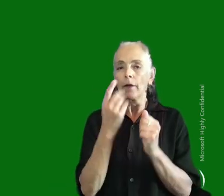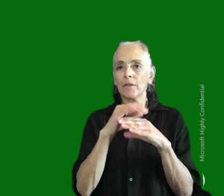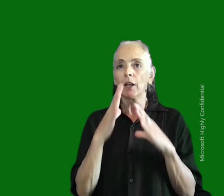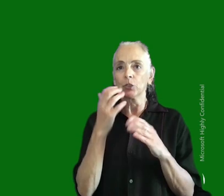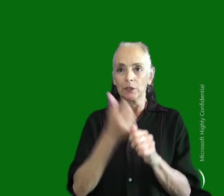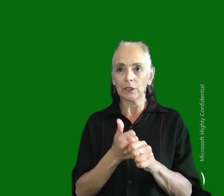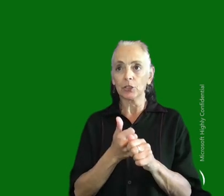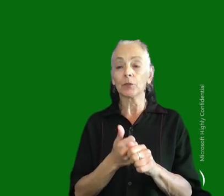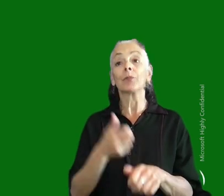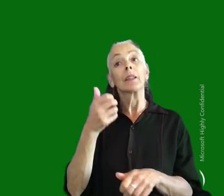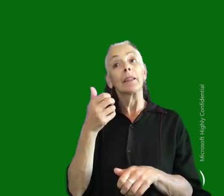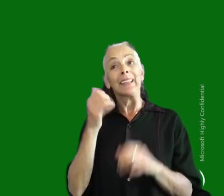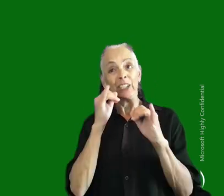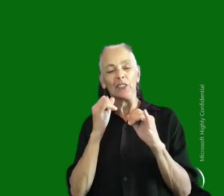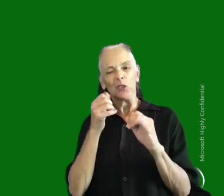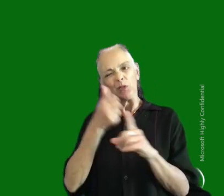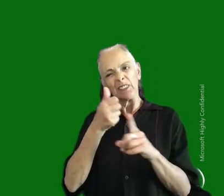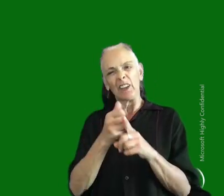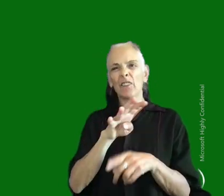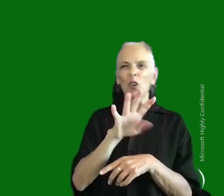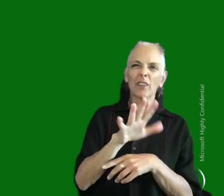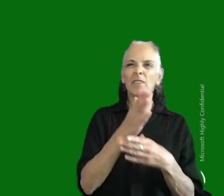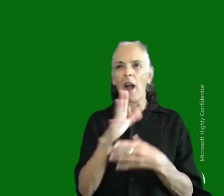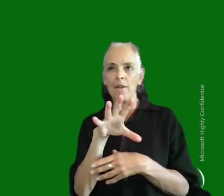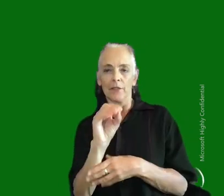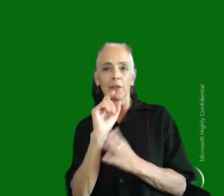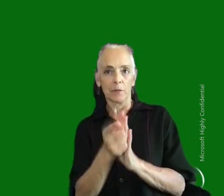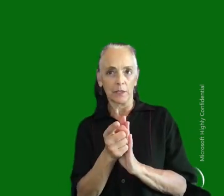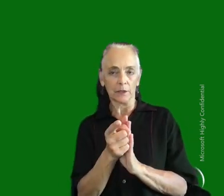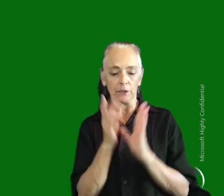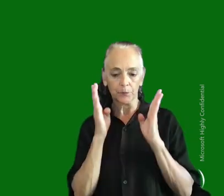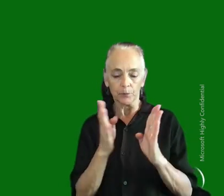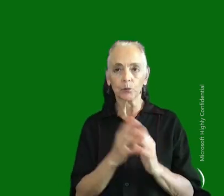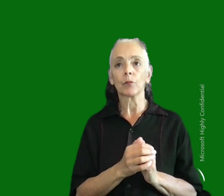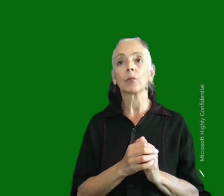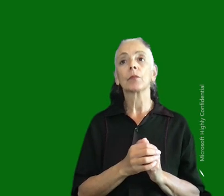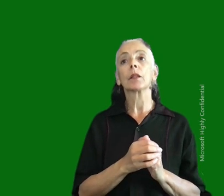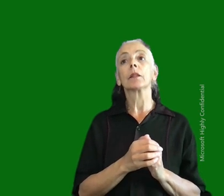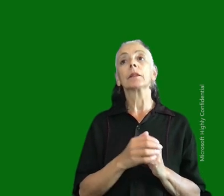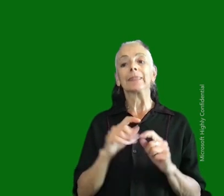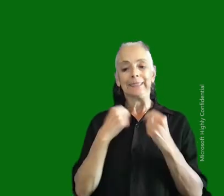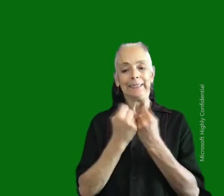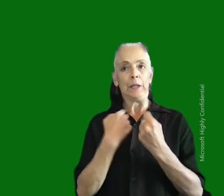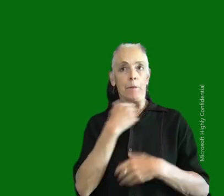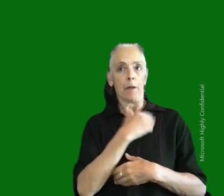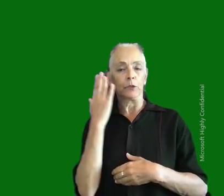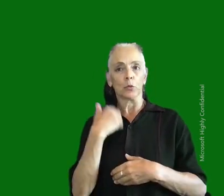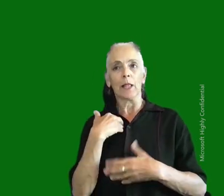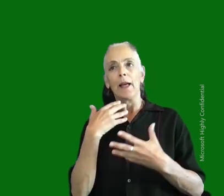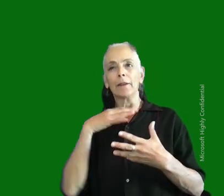45 to 50 minutes long. During the interviews, the team members have semi-structured conversations with the advisors,